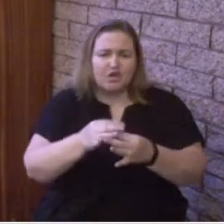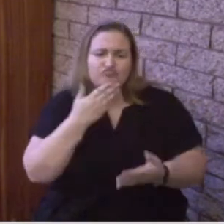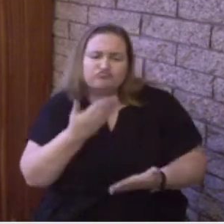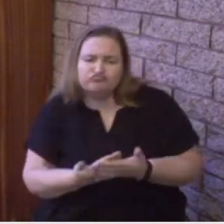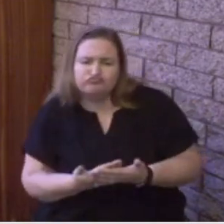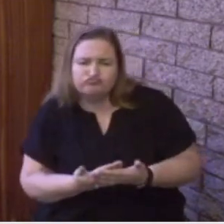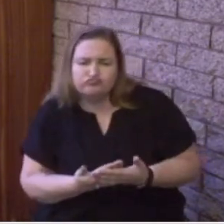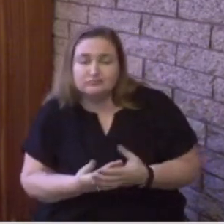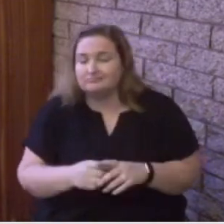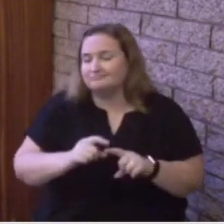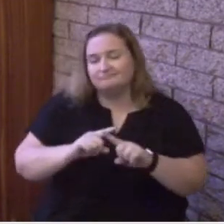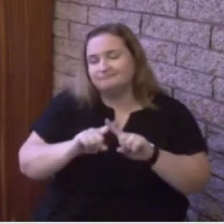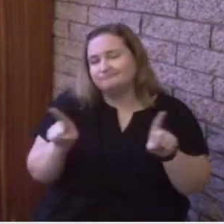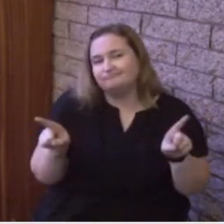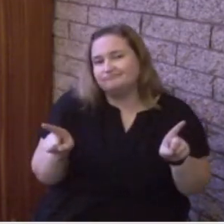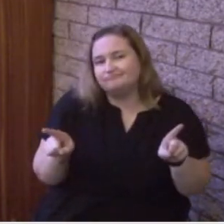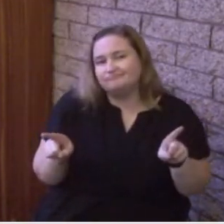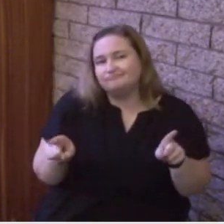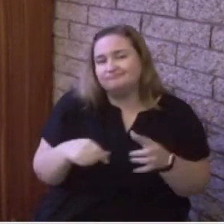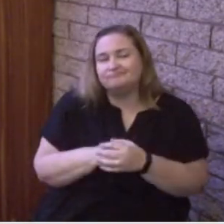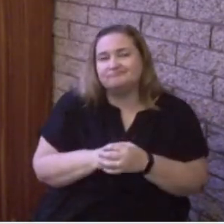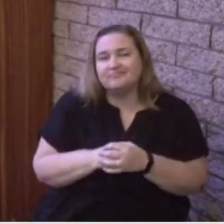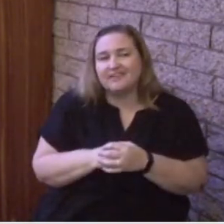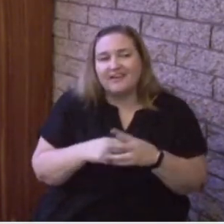and power and the Holy Spirit.